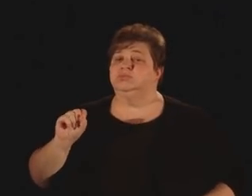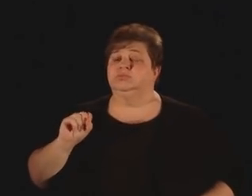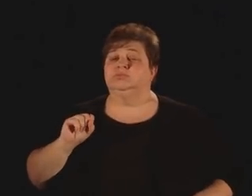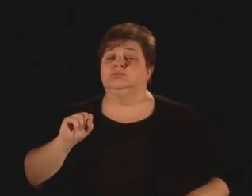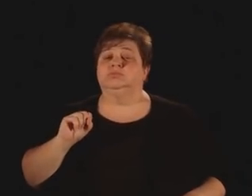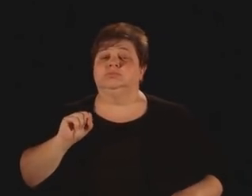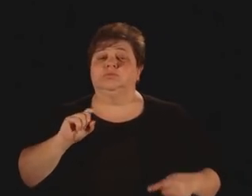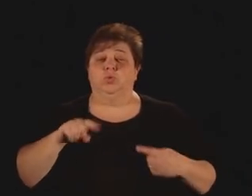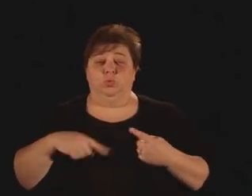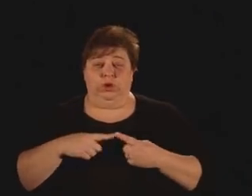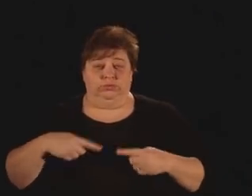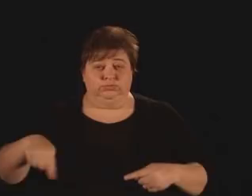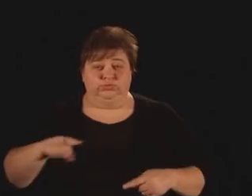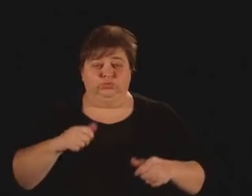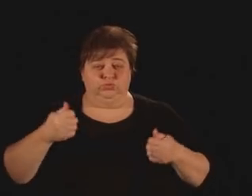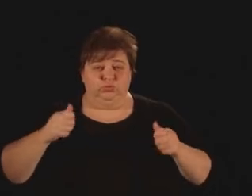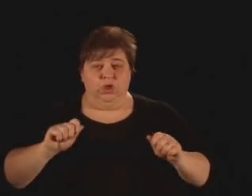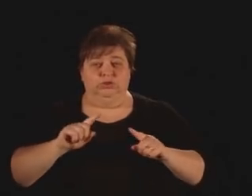enrich somebody's life,